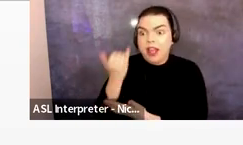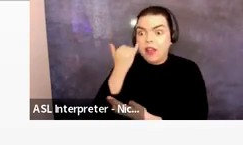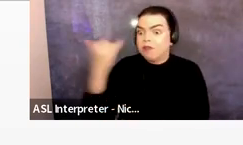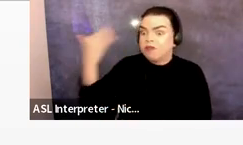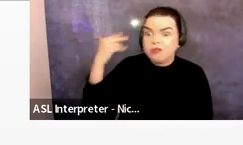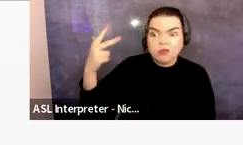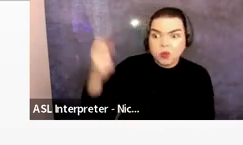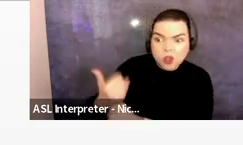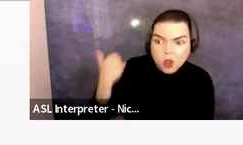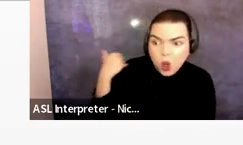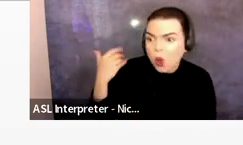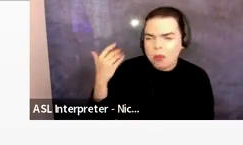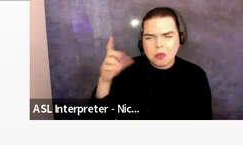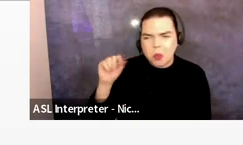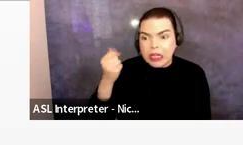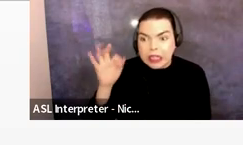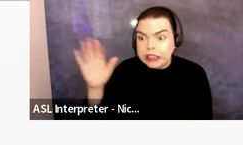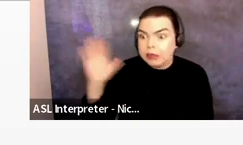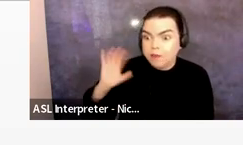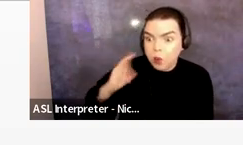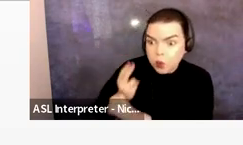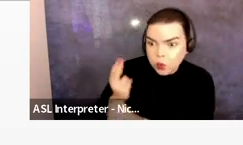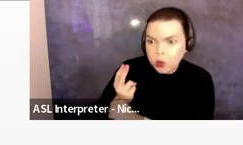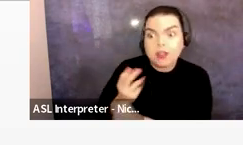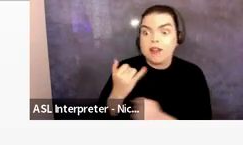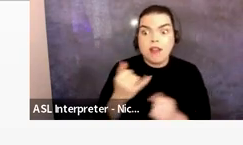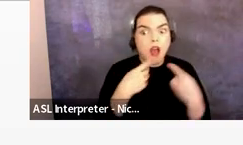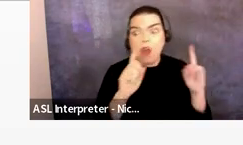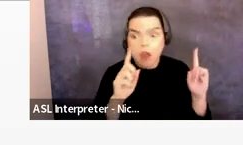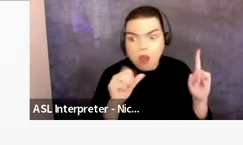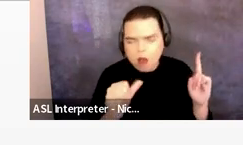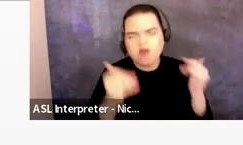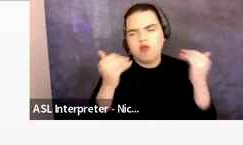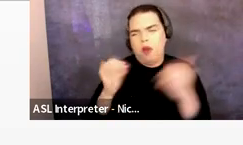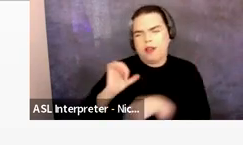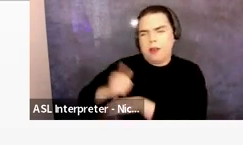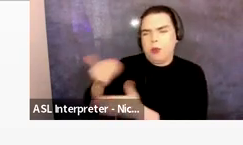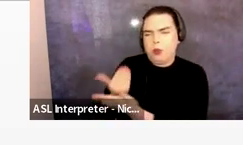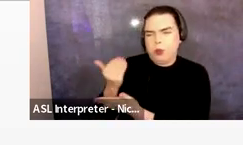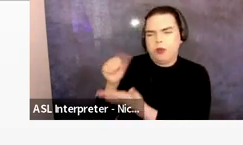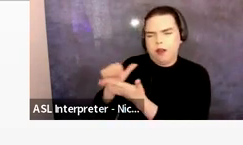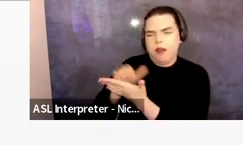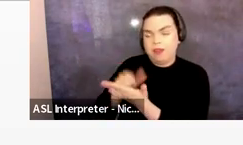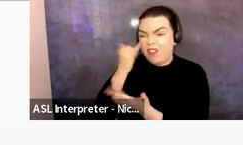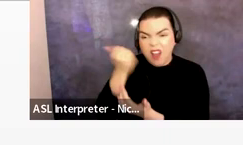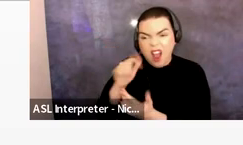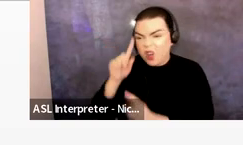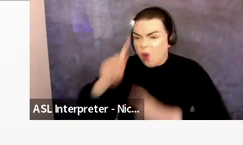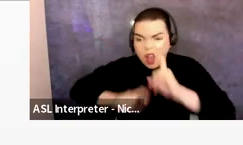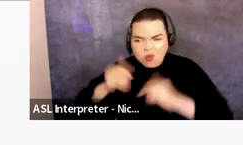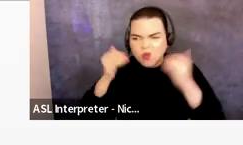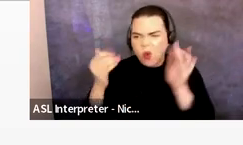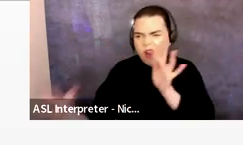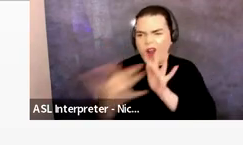2019 isn't working that's probably why. If you have any questions about that you can always contact the